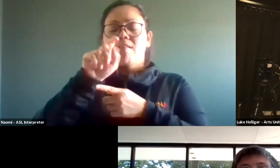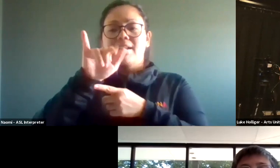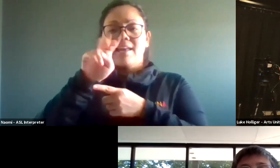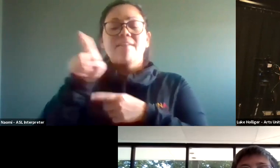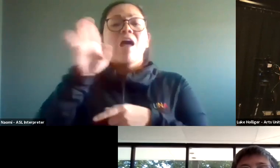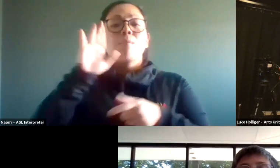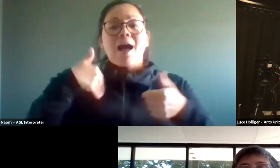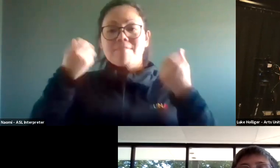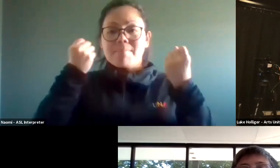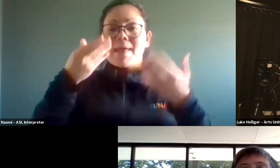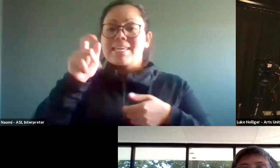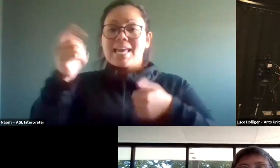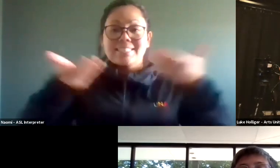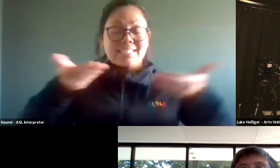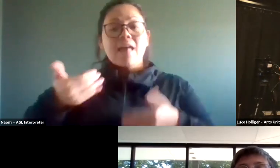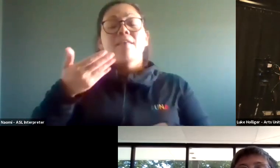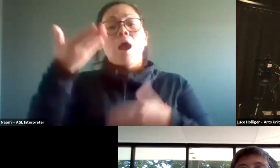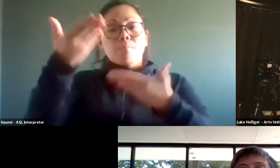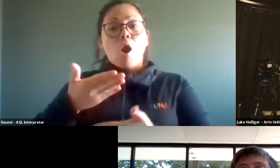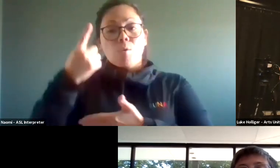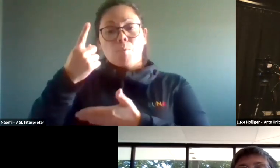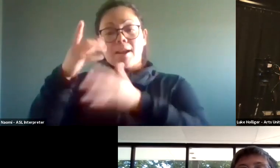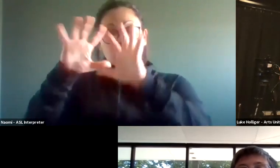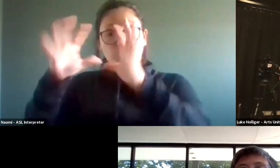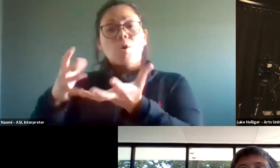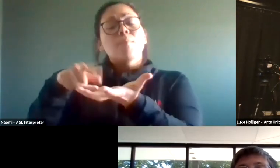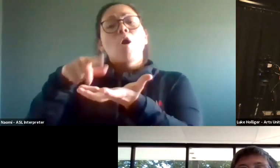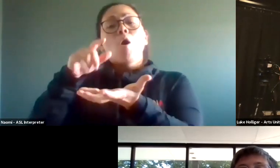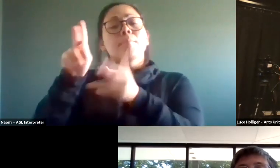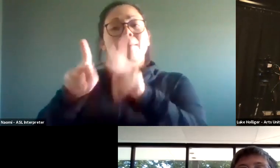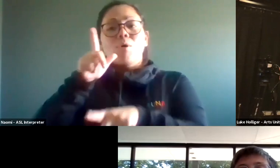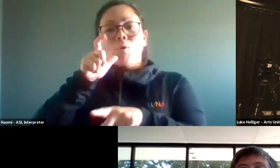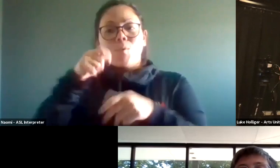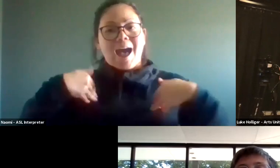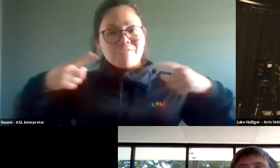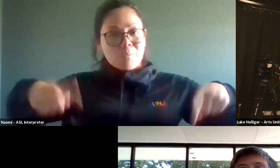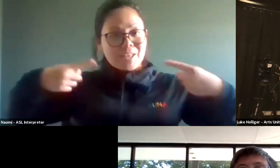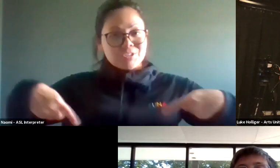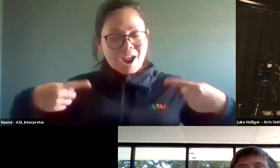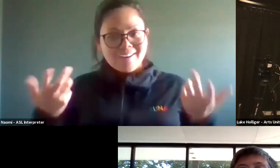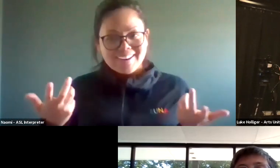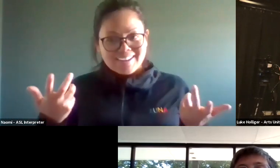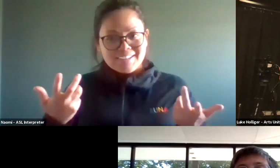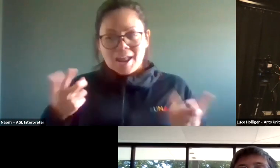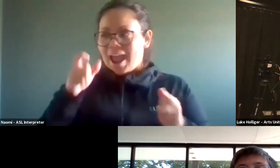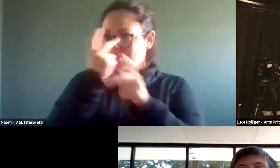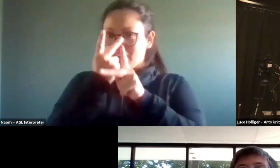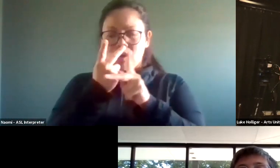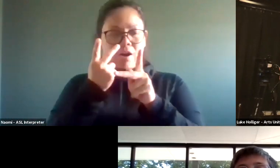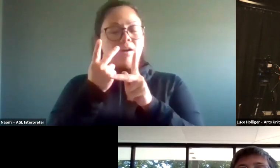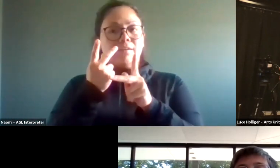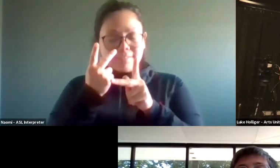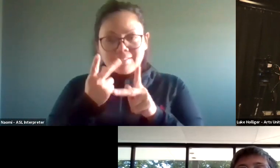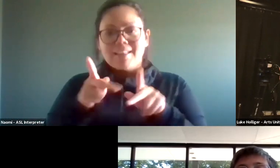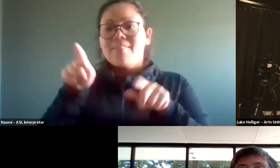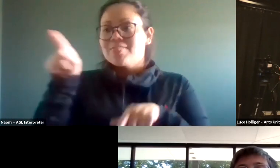in and many years ago, they brought a dance company in with individuals that are in wheelchairs. Um, and we had the obstacle of, you know, these individuals